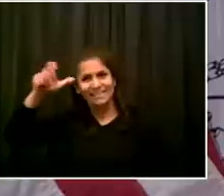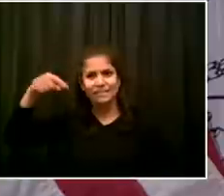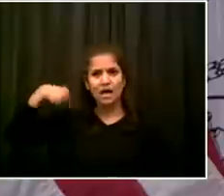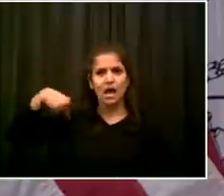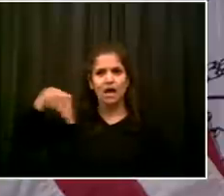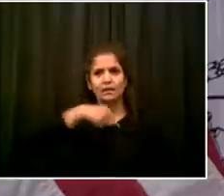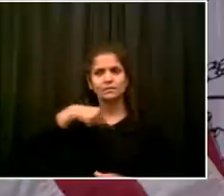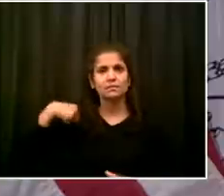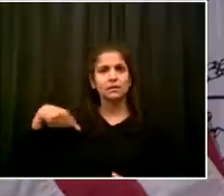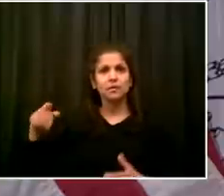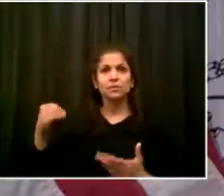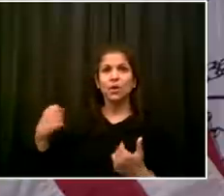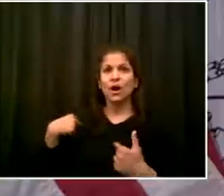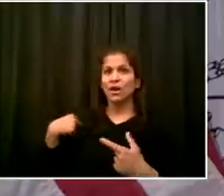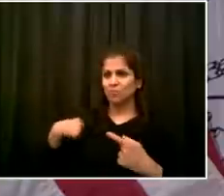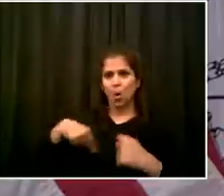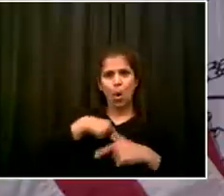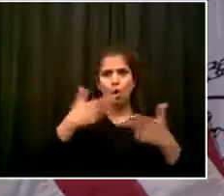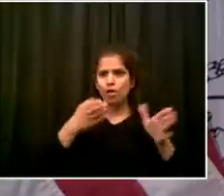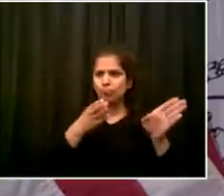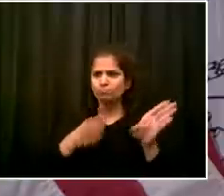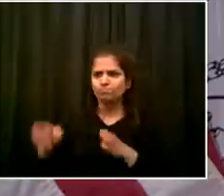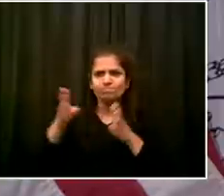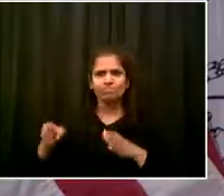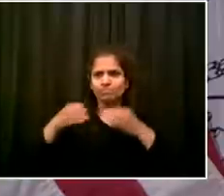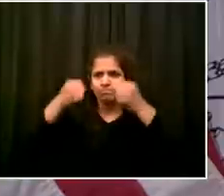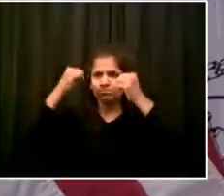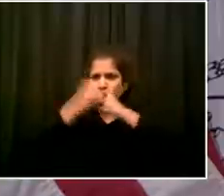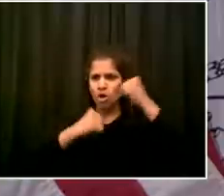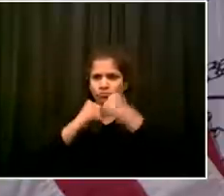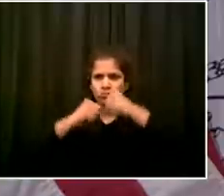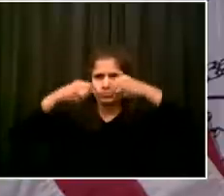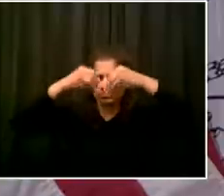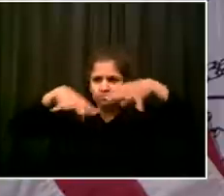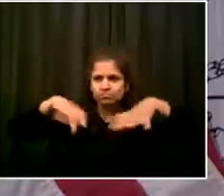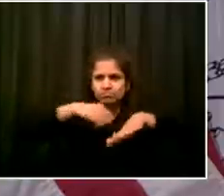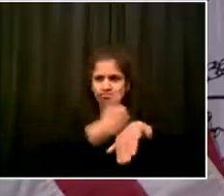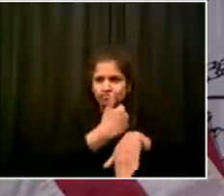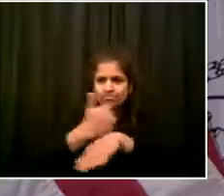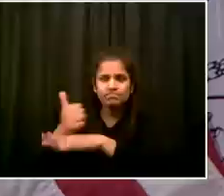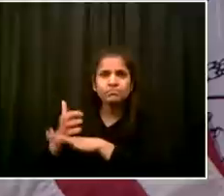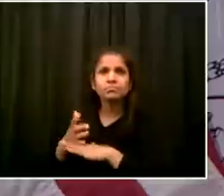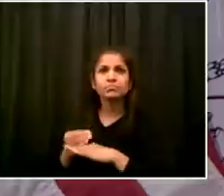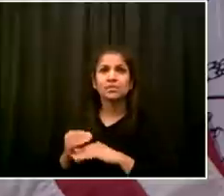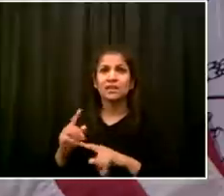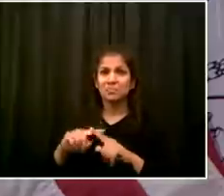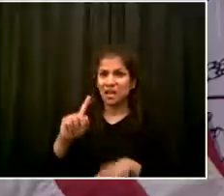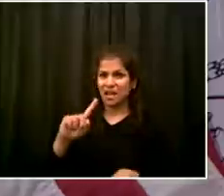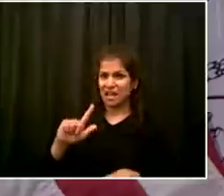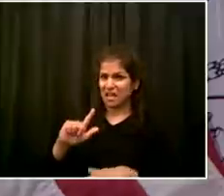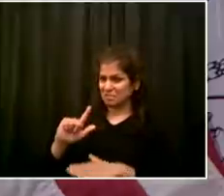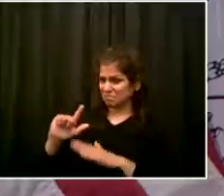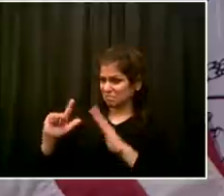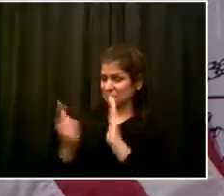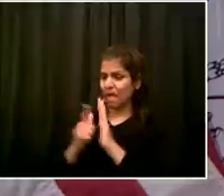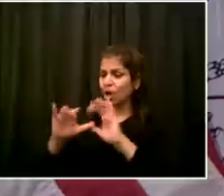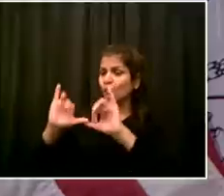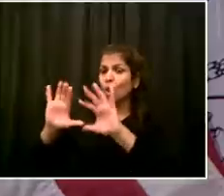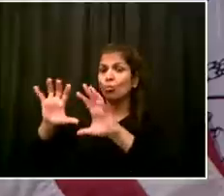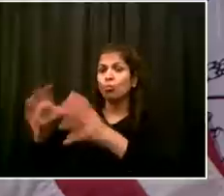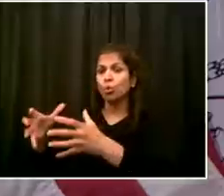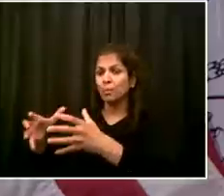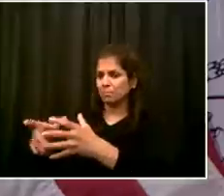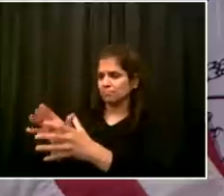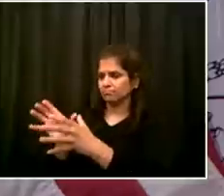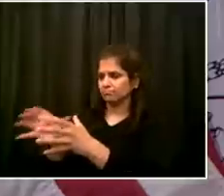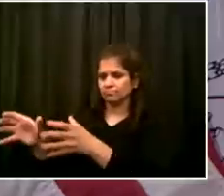addressed. And it makes no sense to exclude people who should have every right to know to donate blood. So I will reach out to